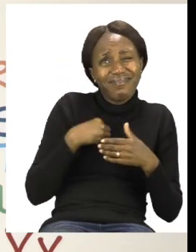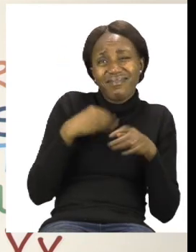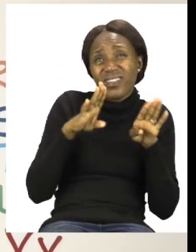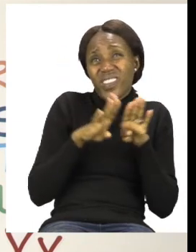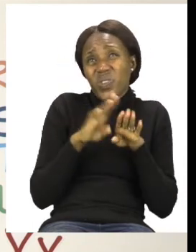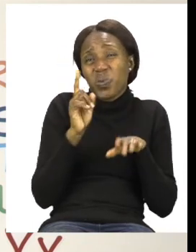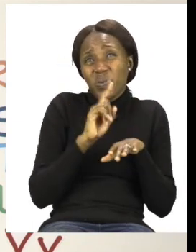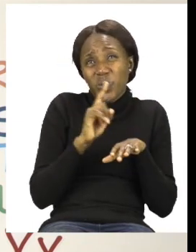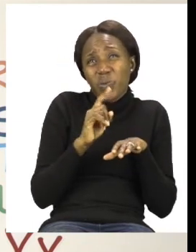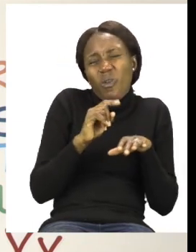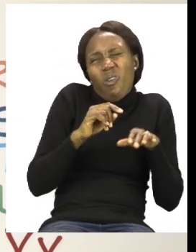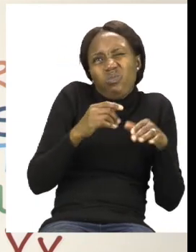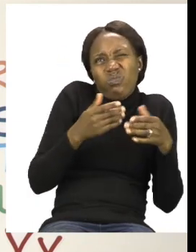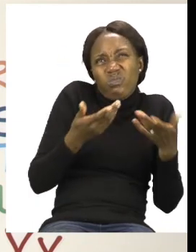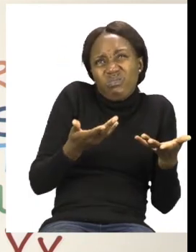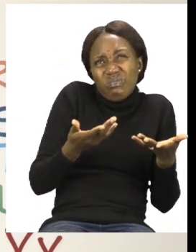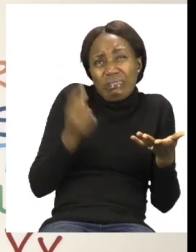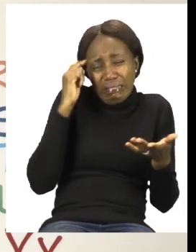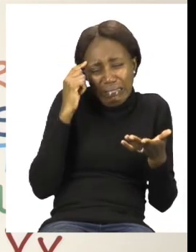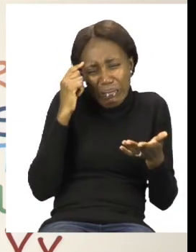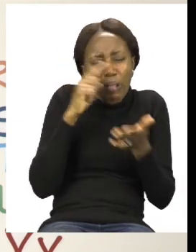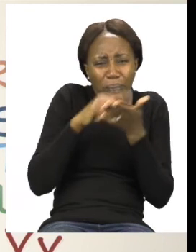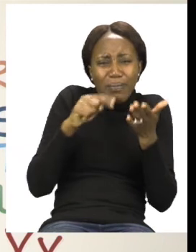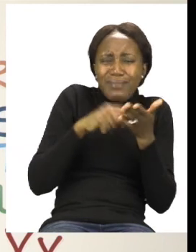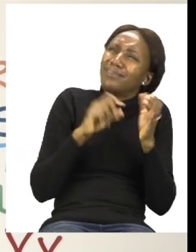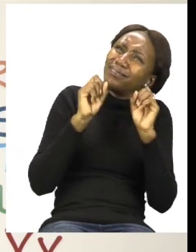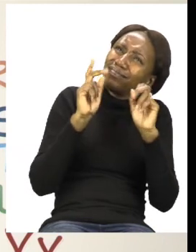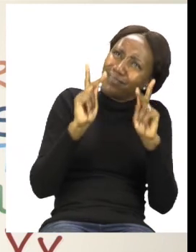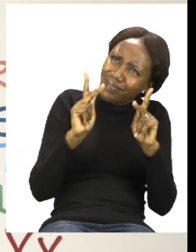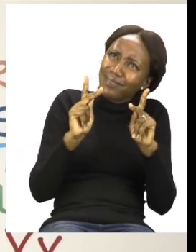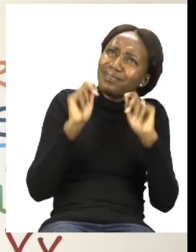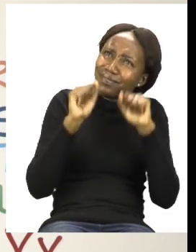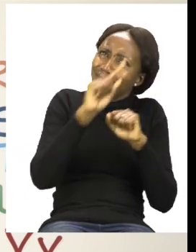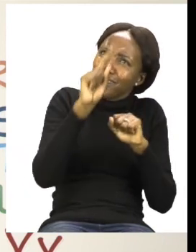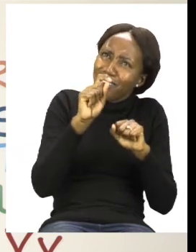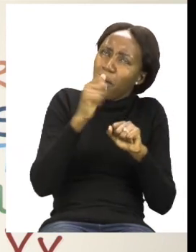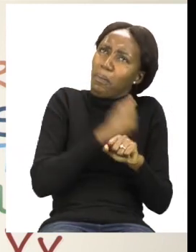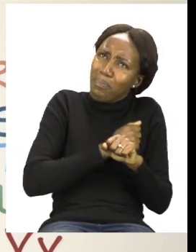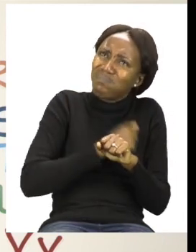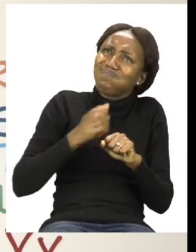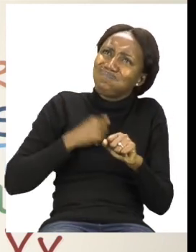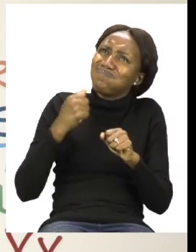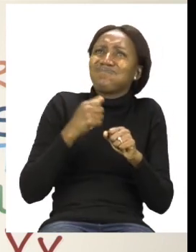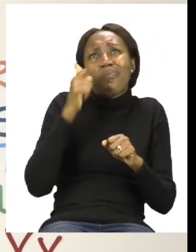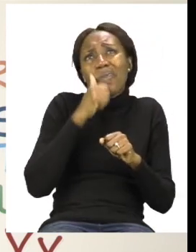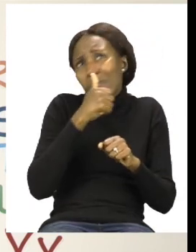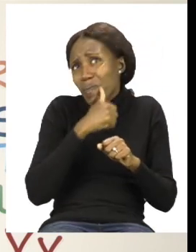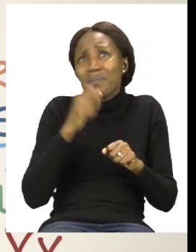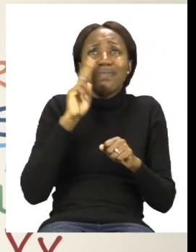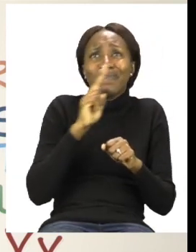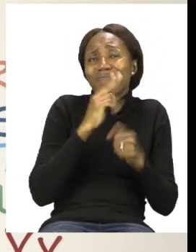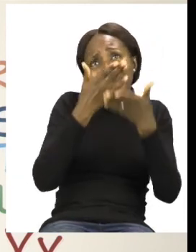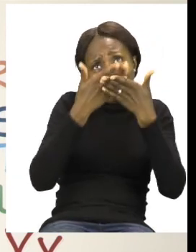if you think you did the wrong thing, that's okay. You can always ask an adult for help. Just make sure you finish